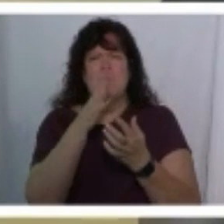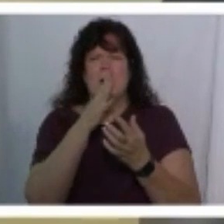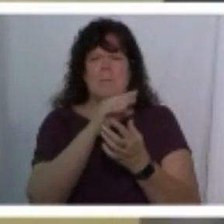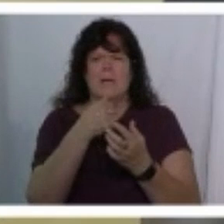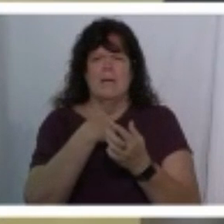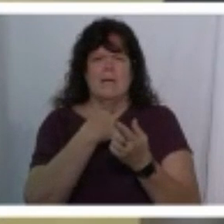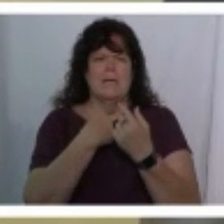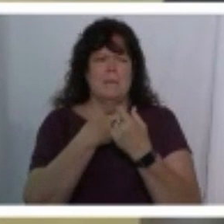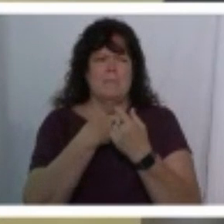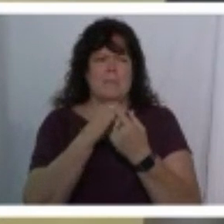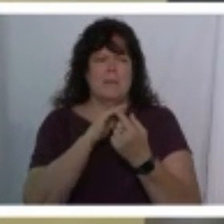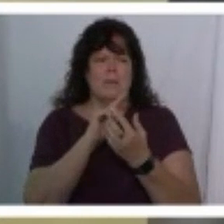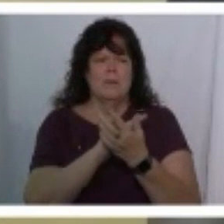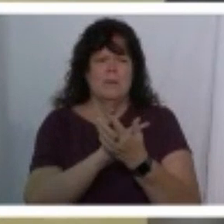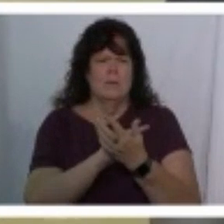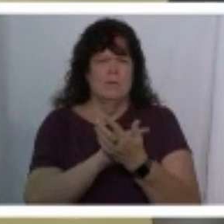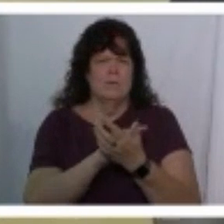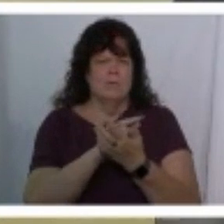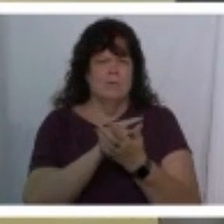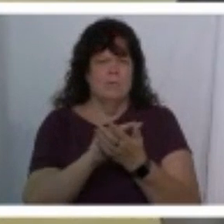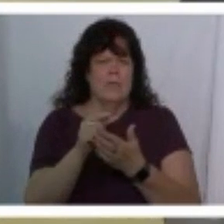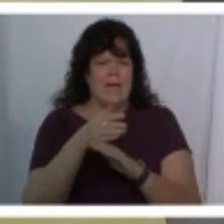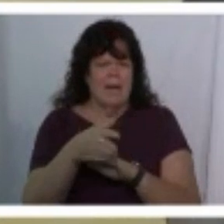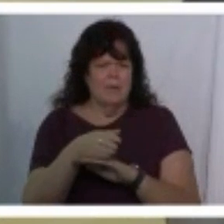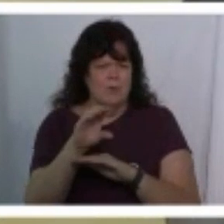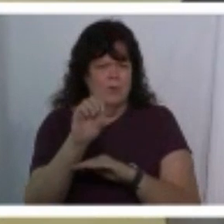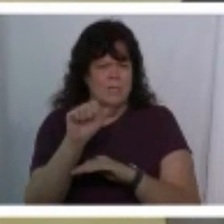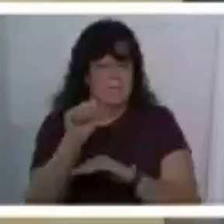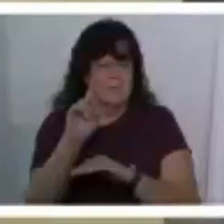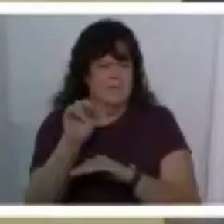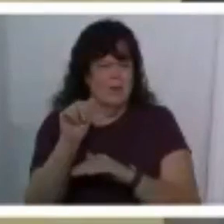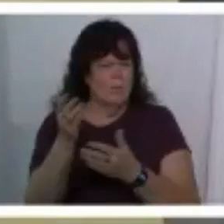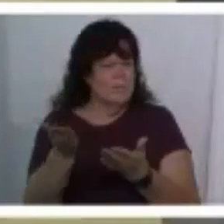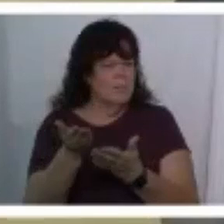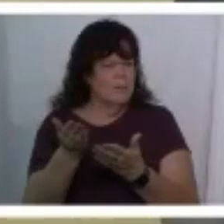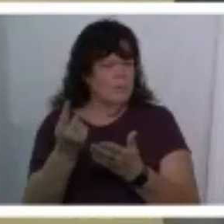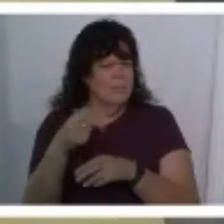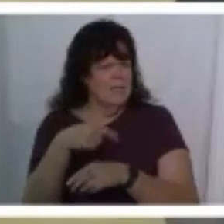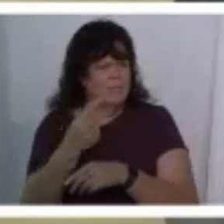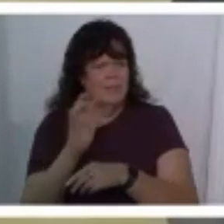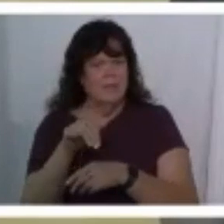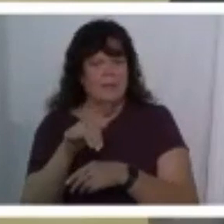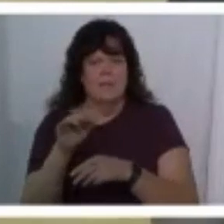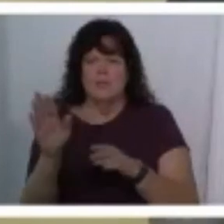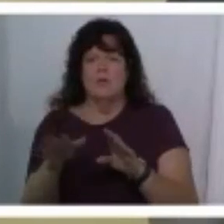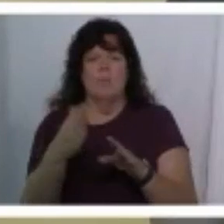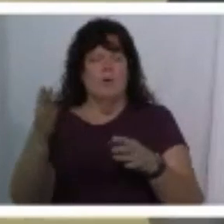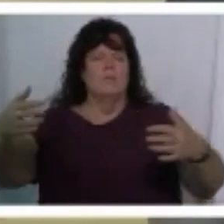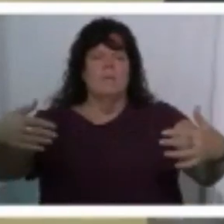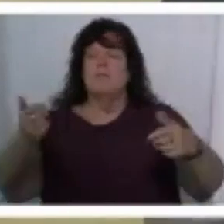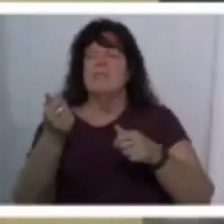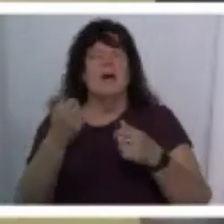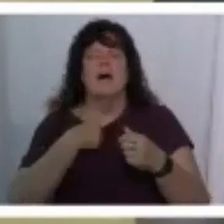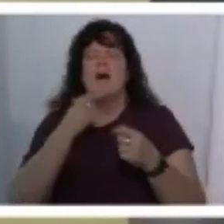like a week after sarah was here once um and just open arms the first i